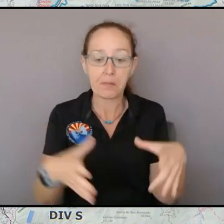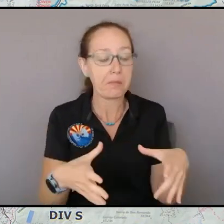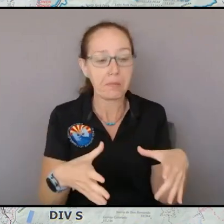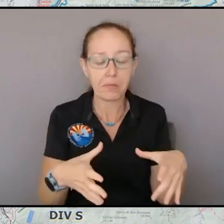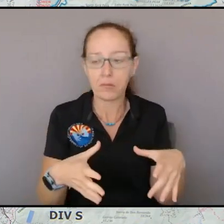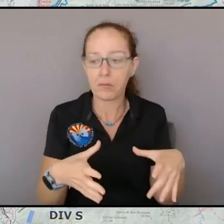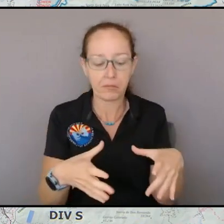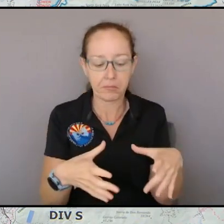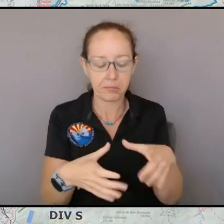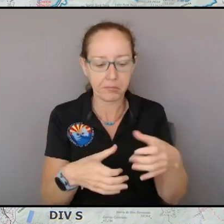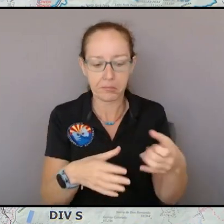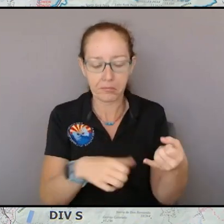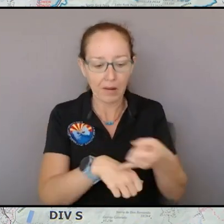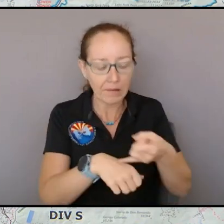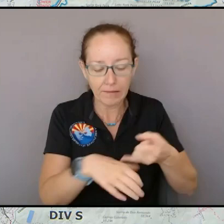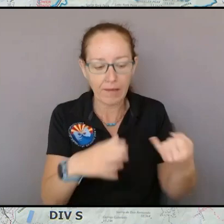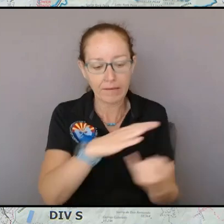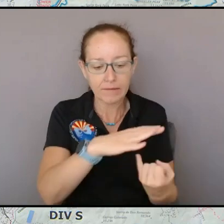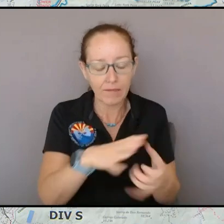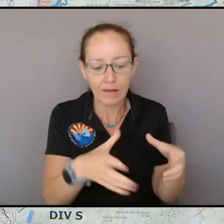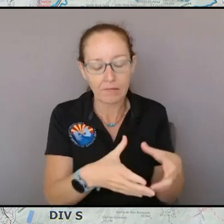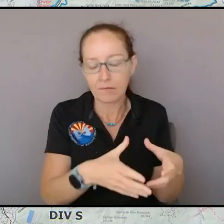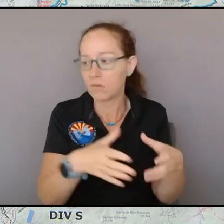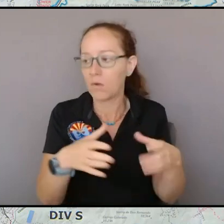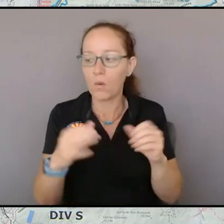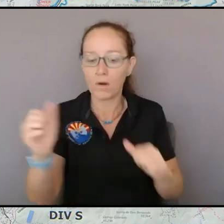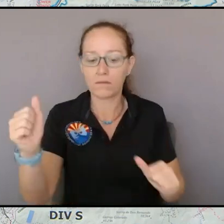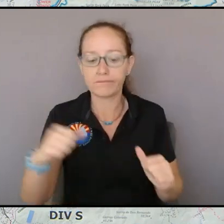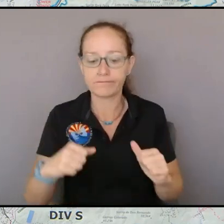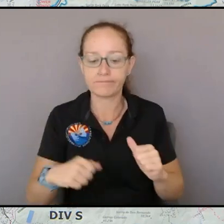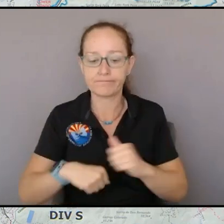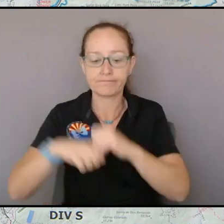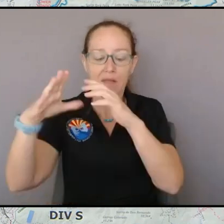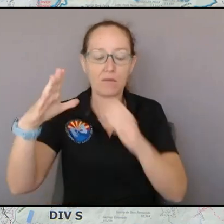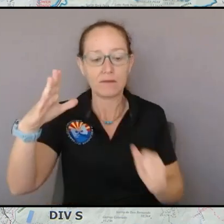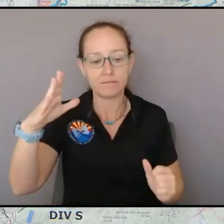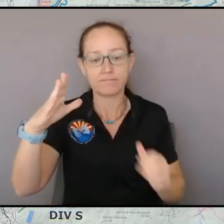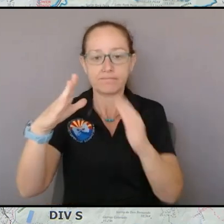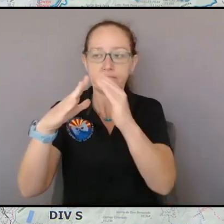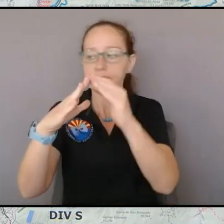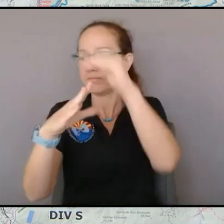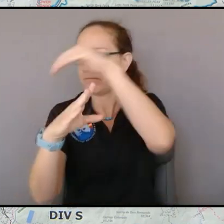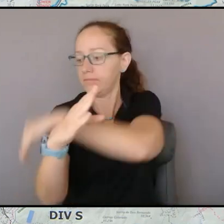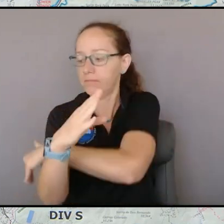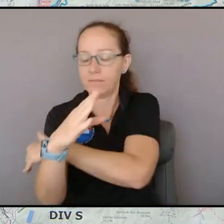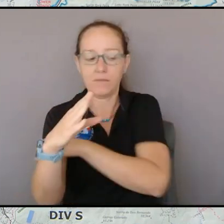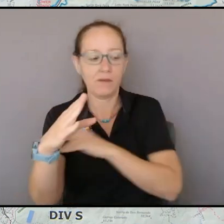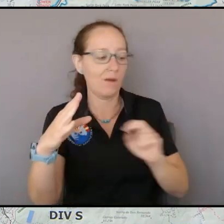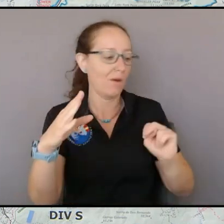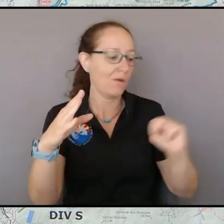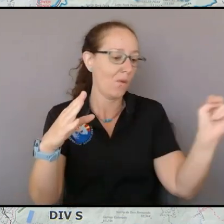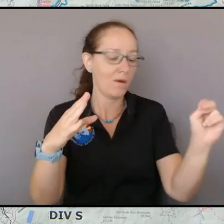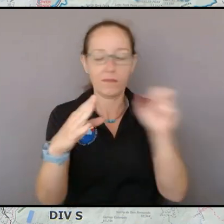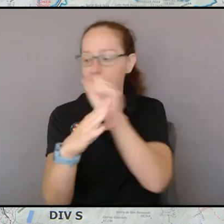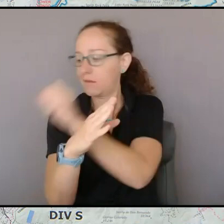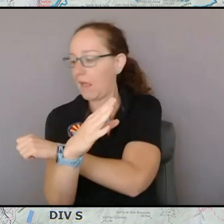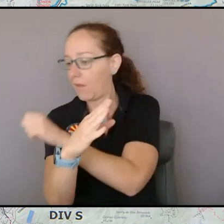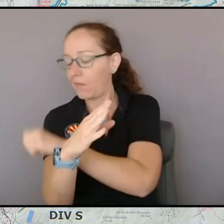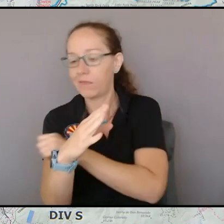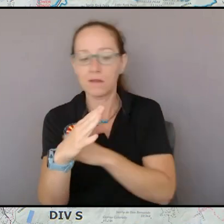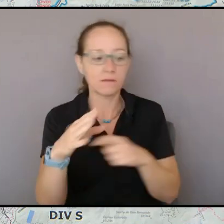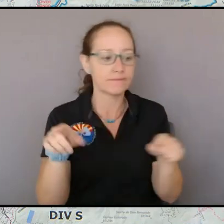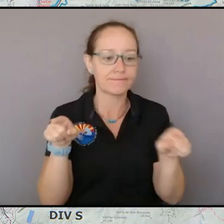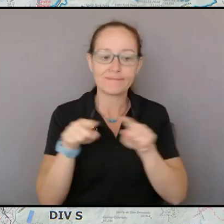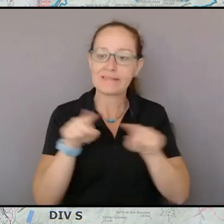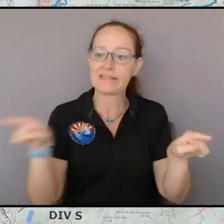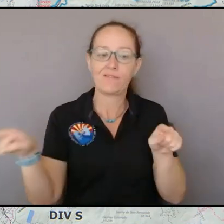and the north side of a ridge so that's one of the areas that in the in the broader planning we'll miss and that's another reason